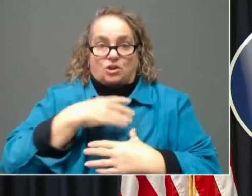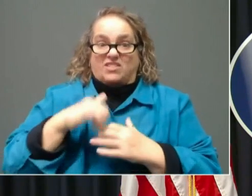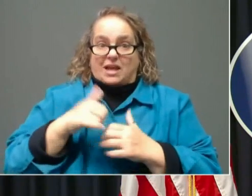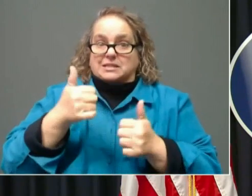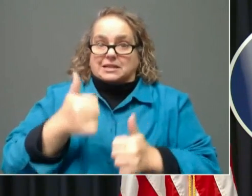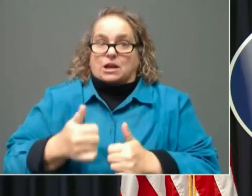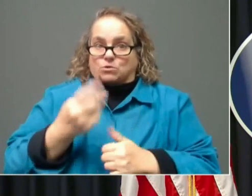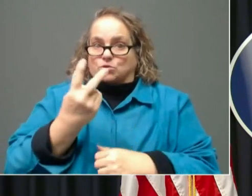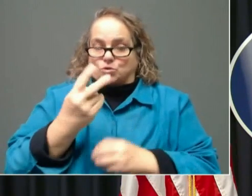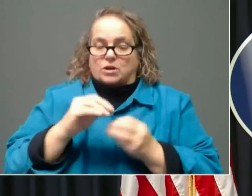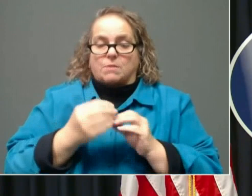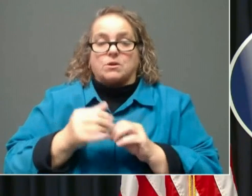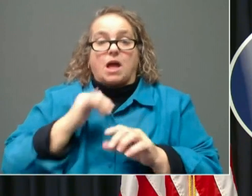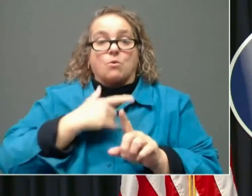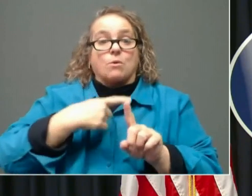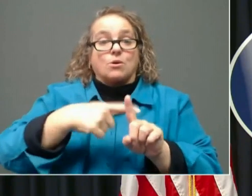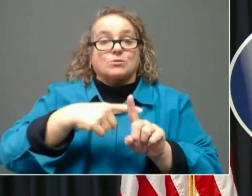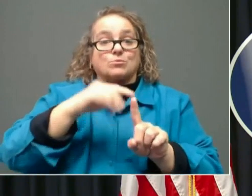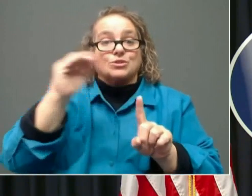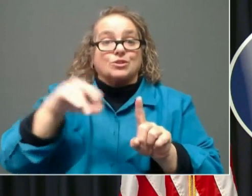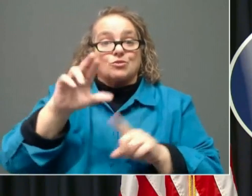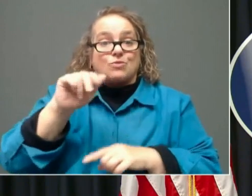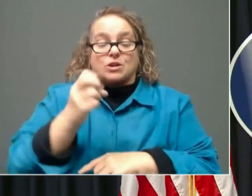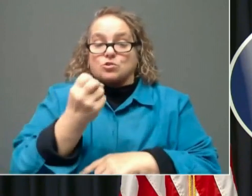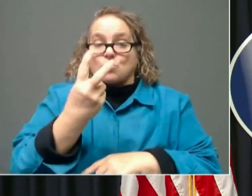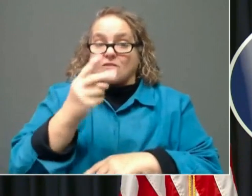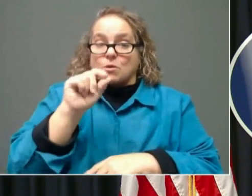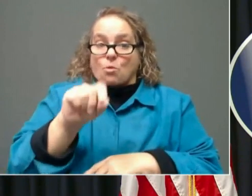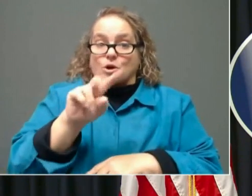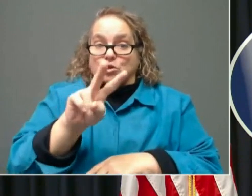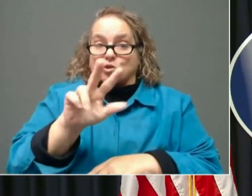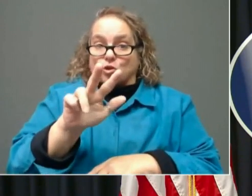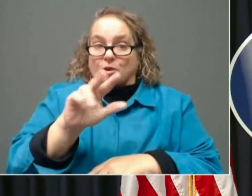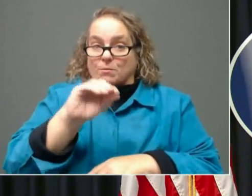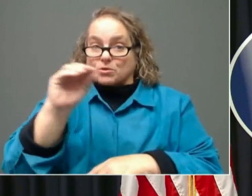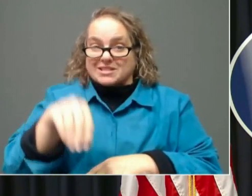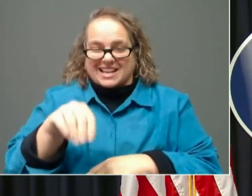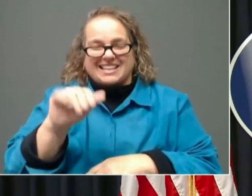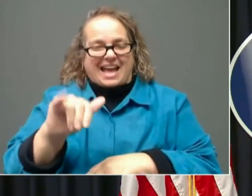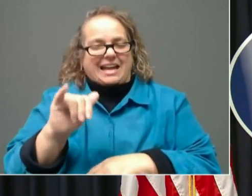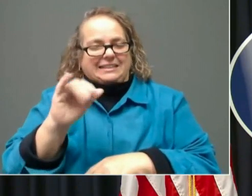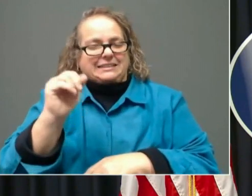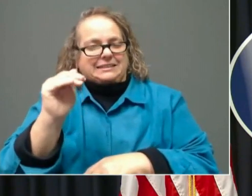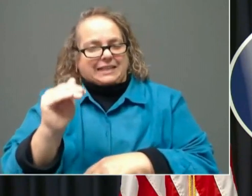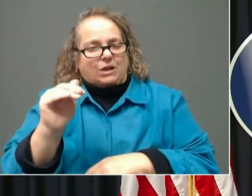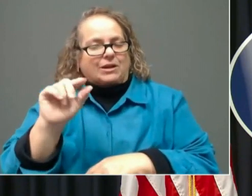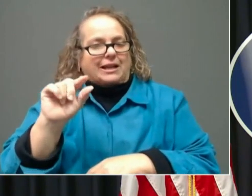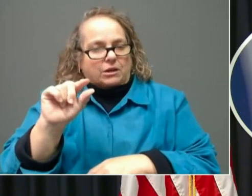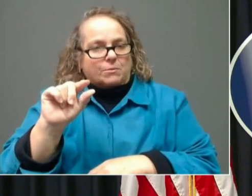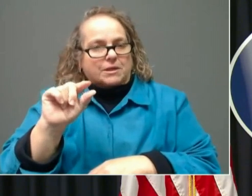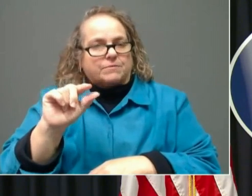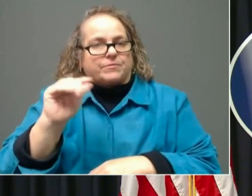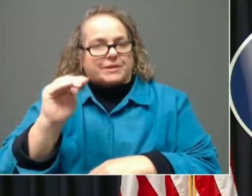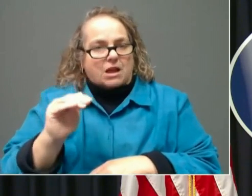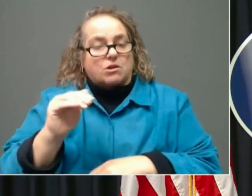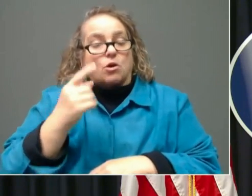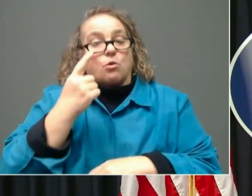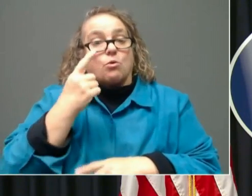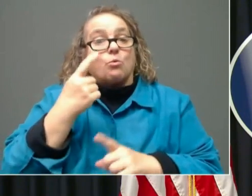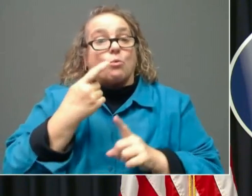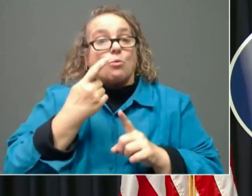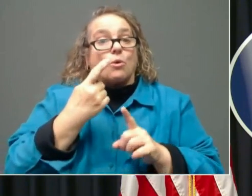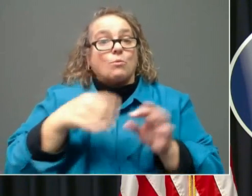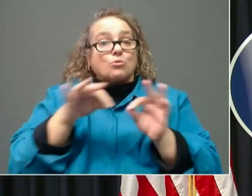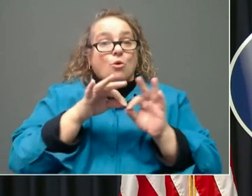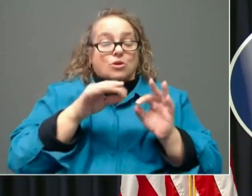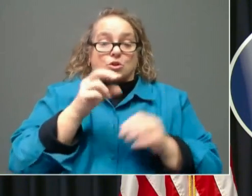positivity rate, 12.23%, also down a little bit. I think one important thing to note is why 12 while 12 is way too